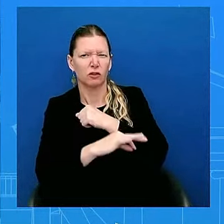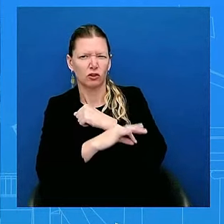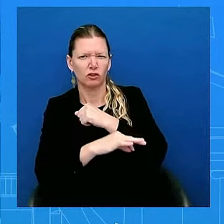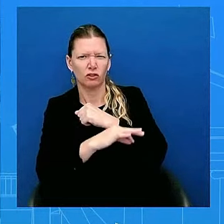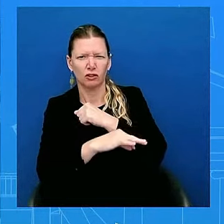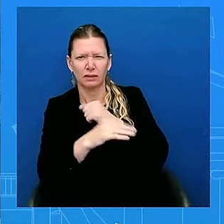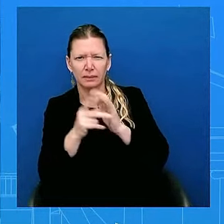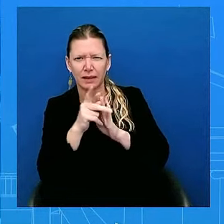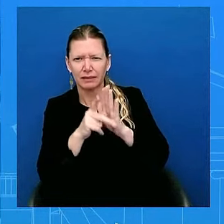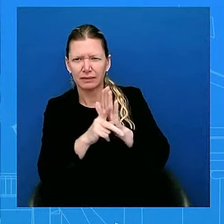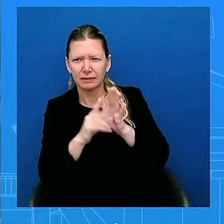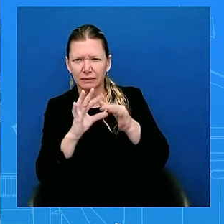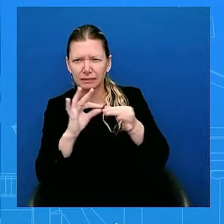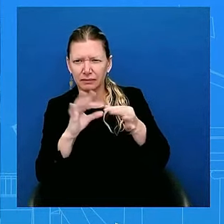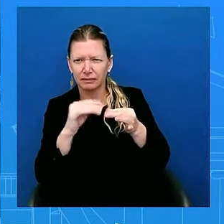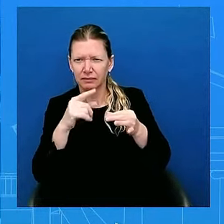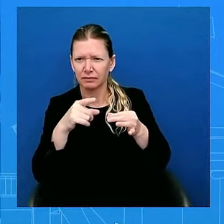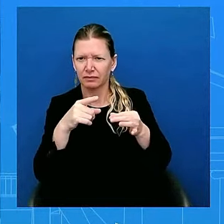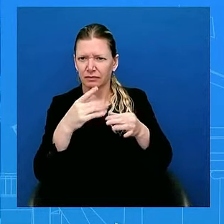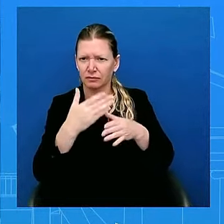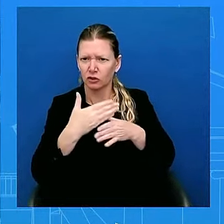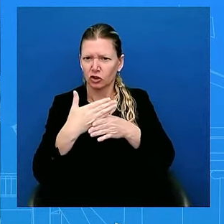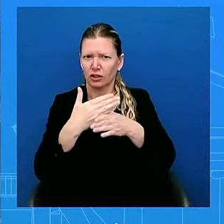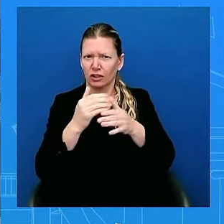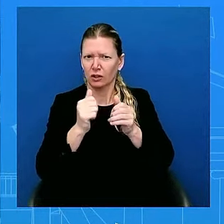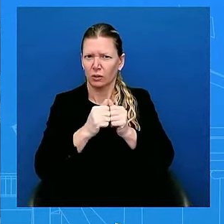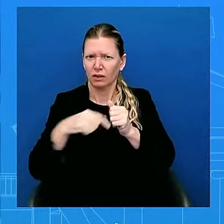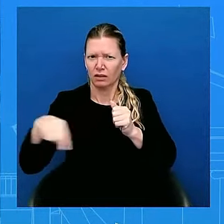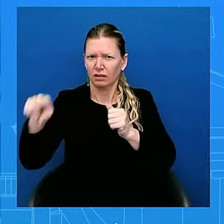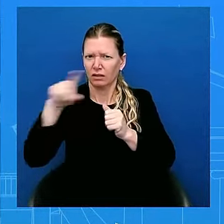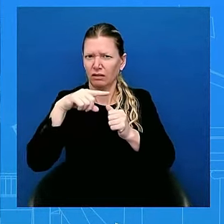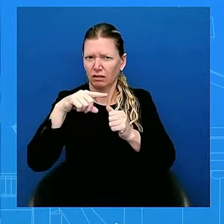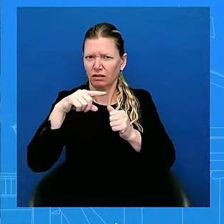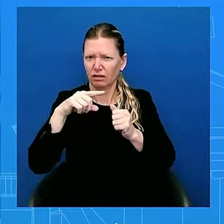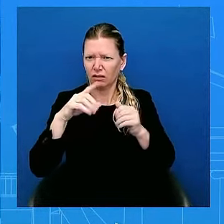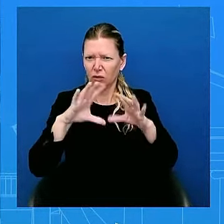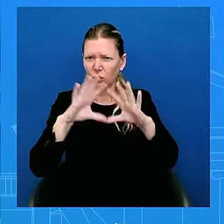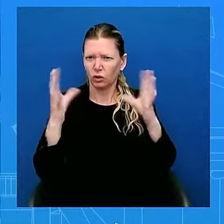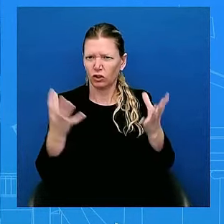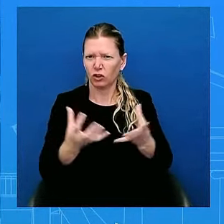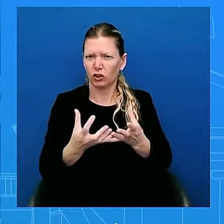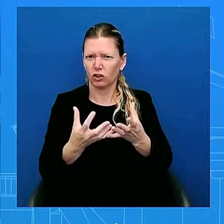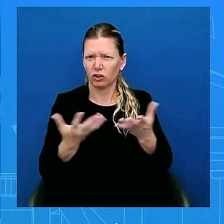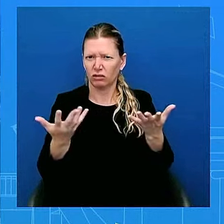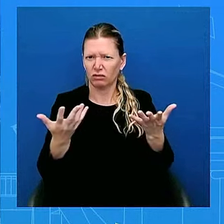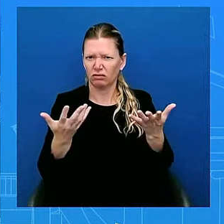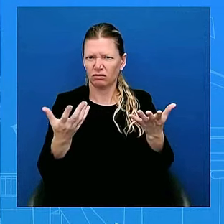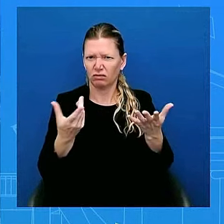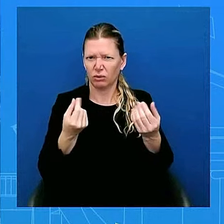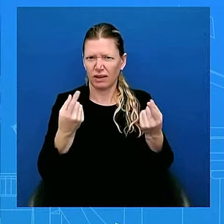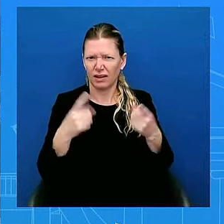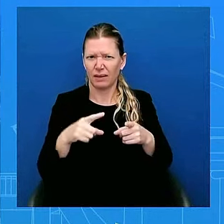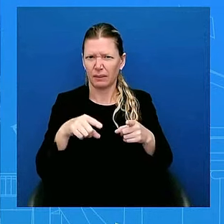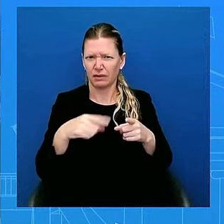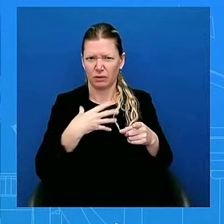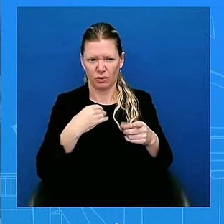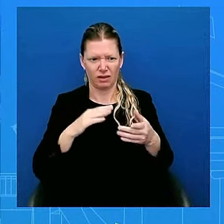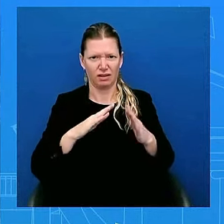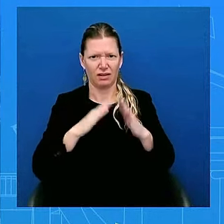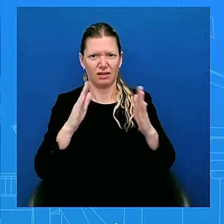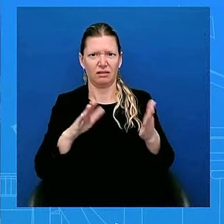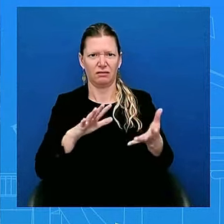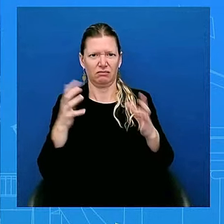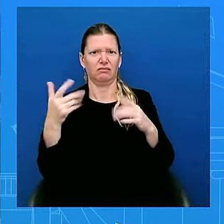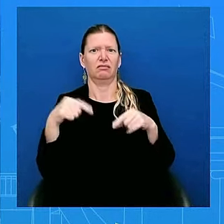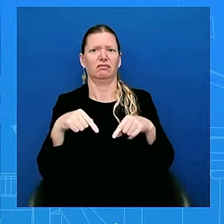White House is barricaded, in anticipation of Prime Minister Netanyahu's visit here? Considering that the